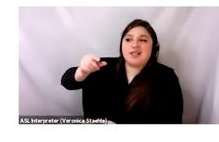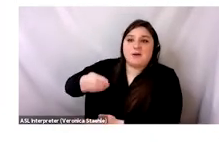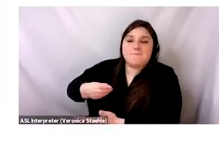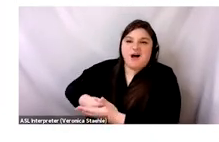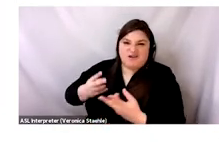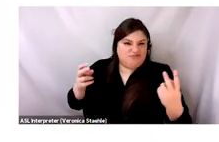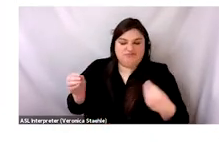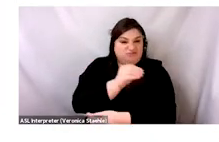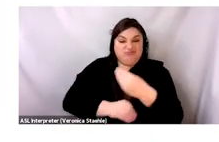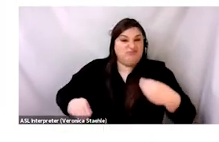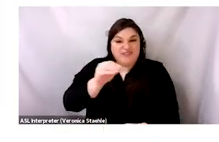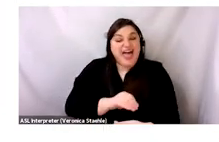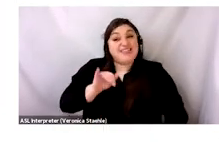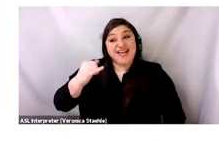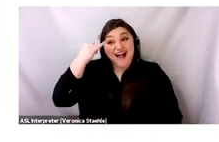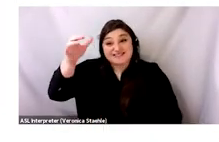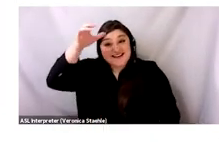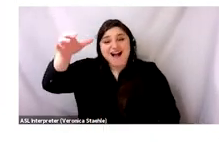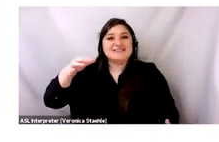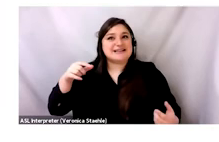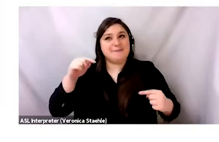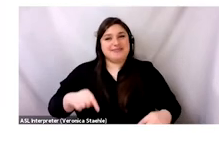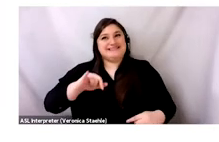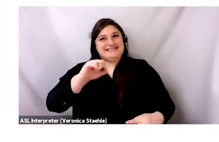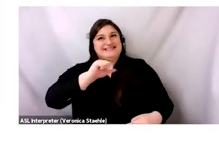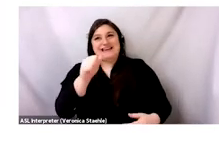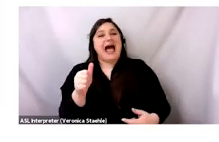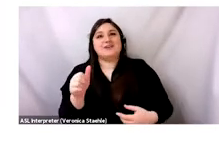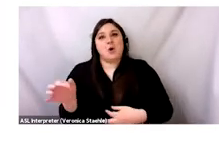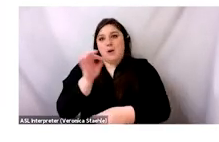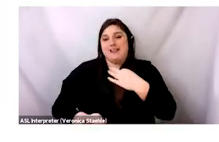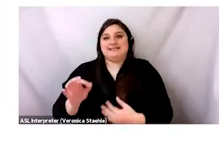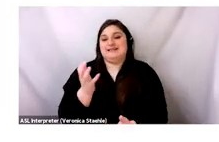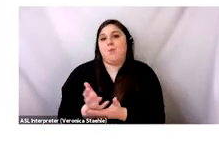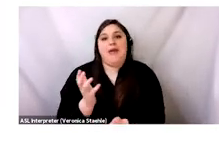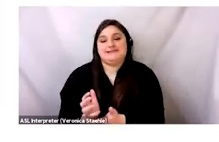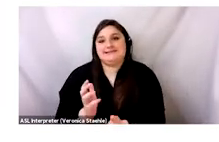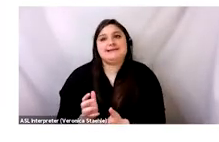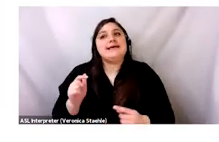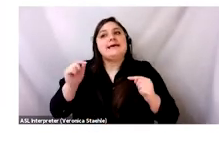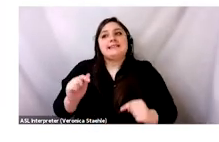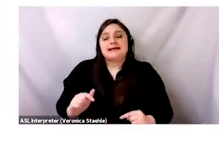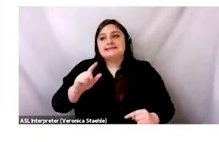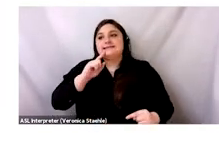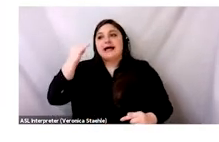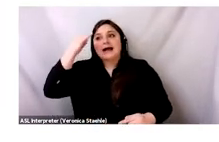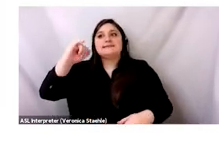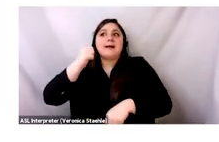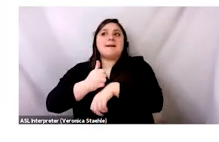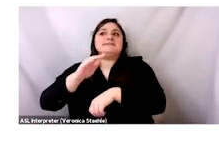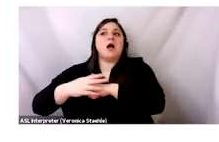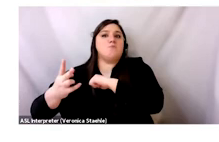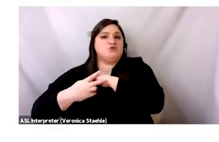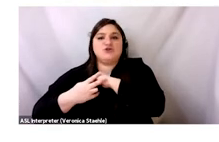continuing to be concentrated in the global north. So this ideology, right, of waste being a gold mine, this